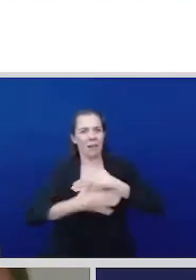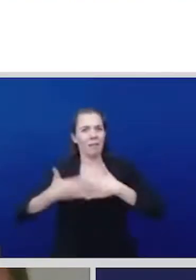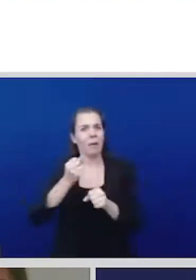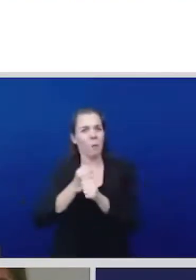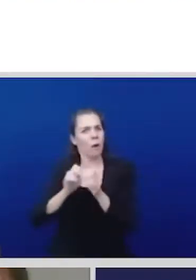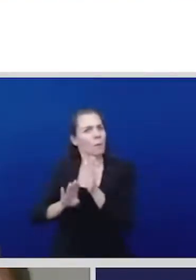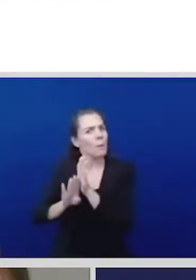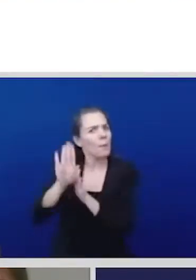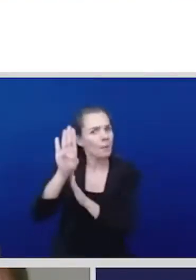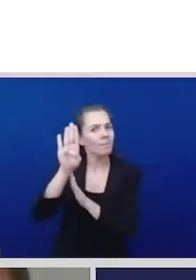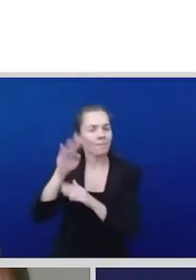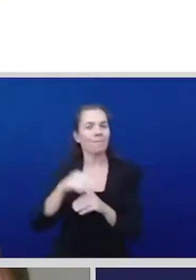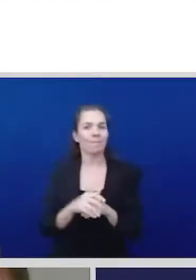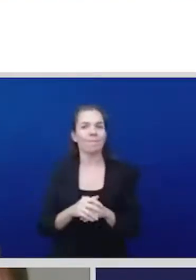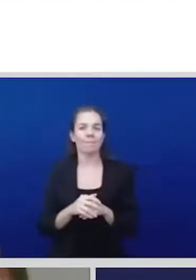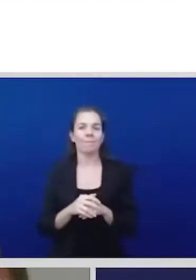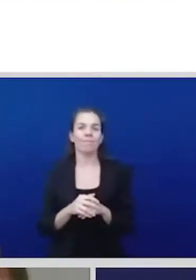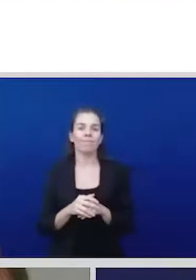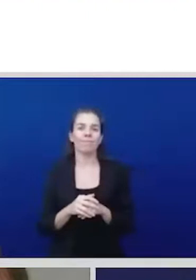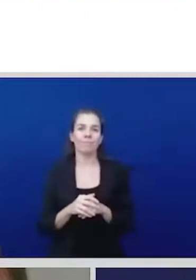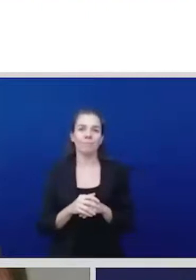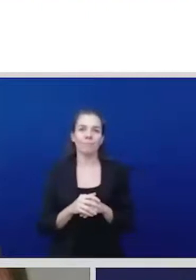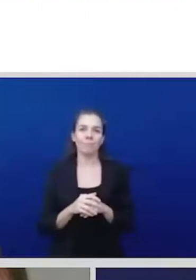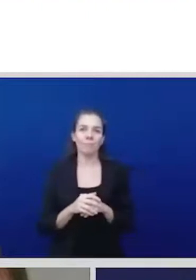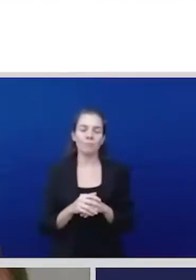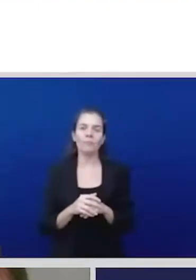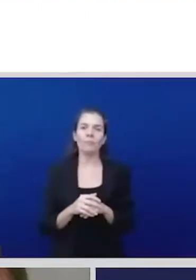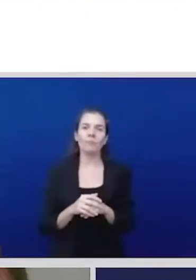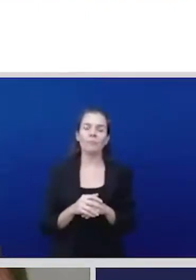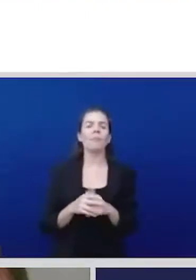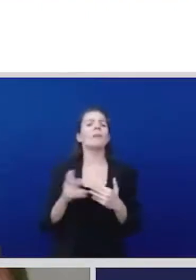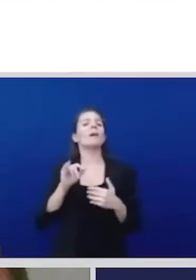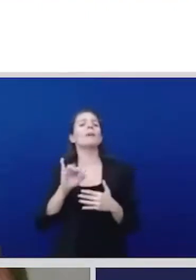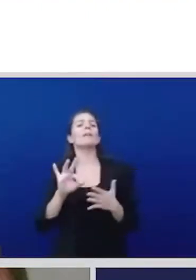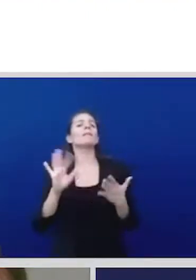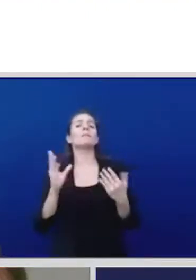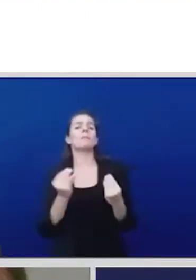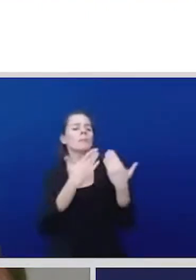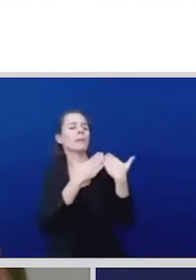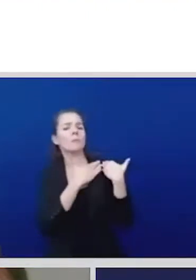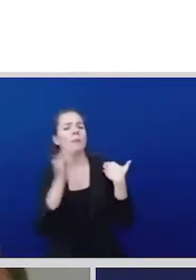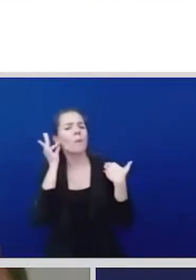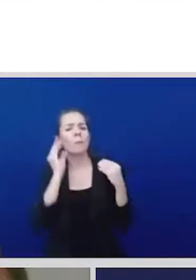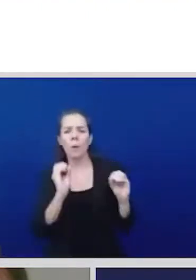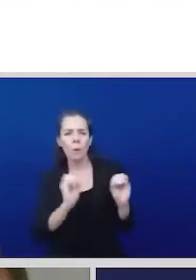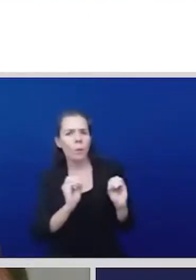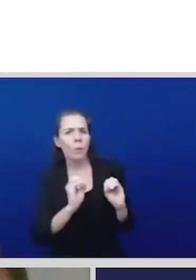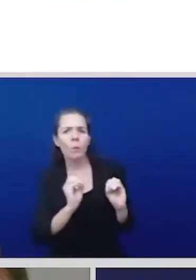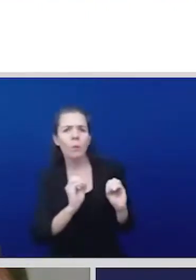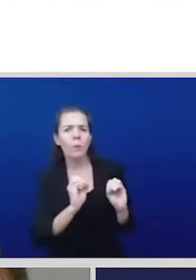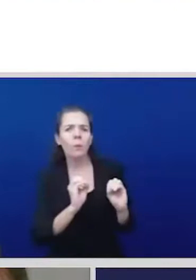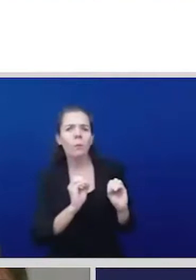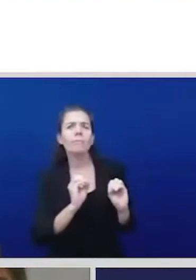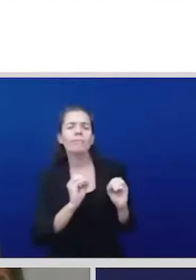just frente to aus of correspons women have double or triple jornada when we increase